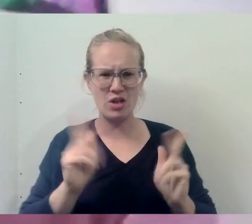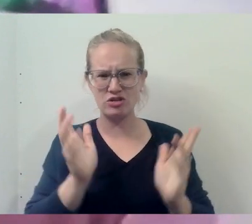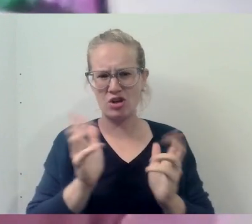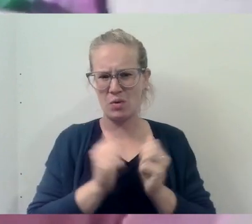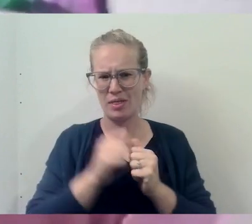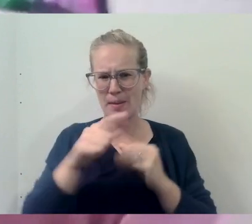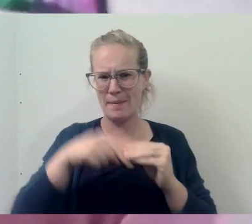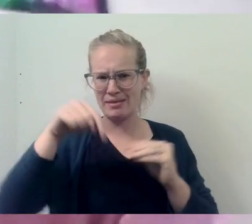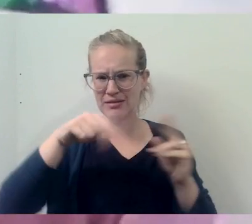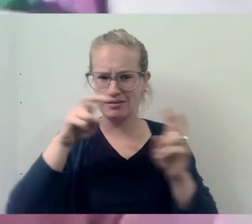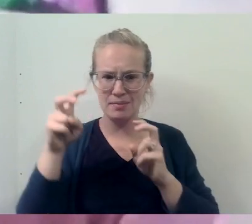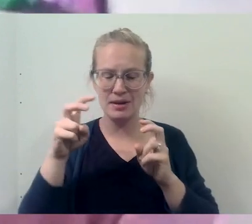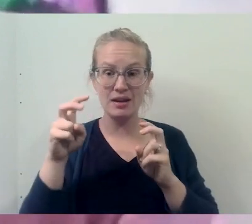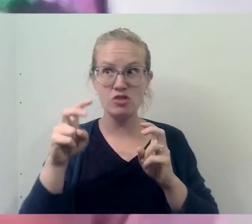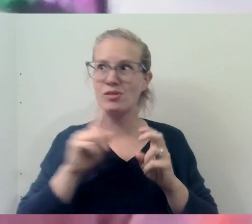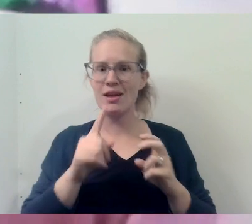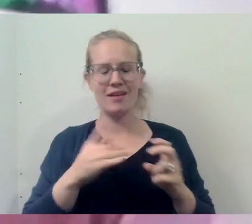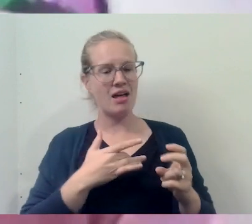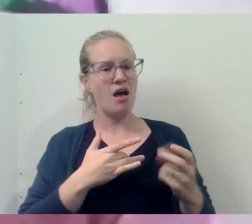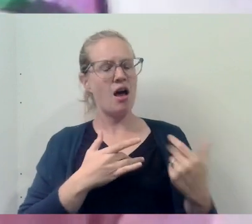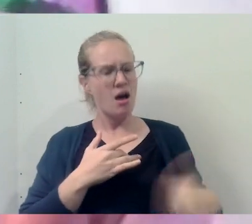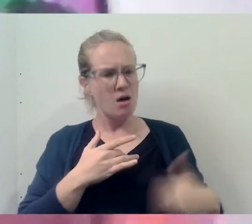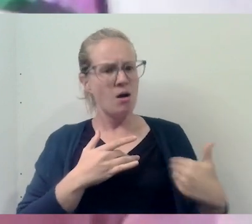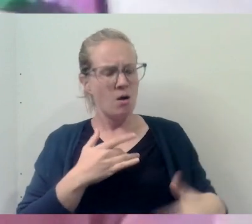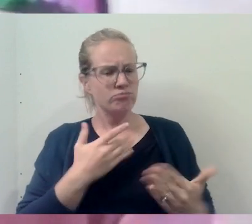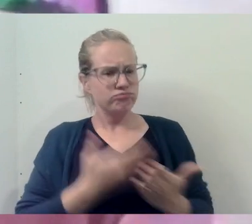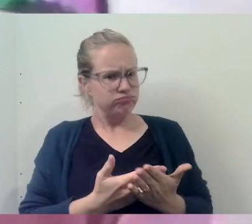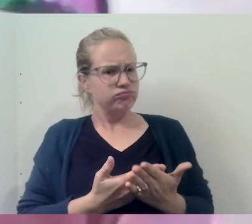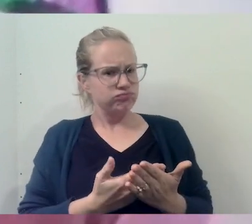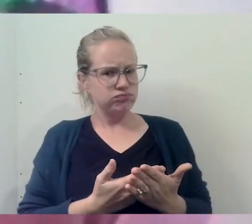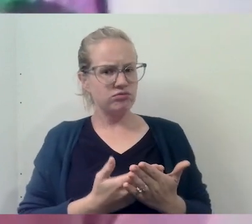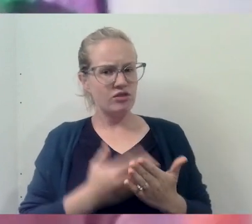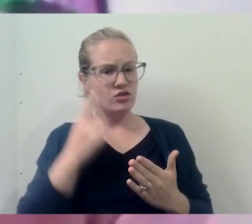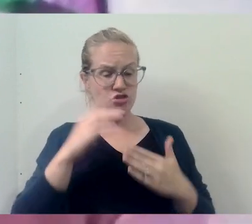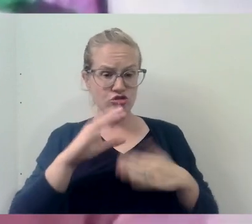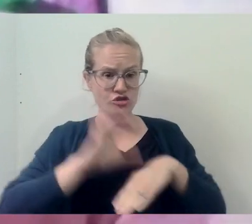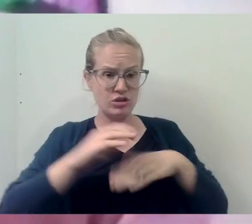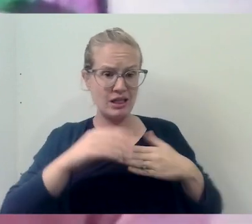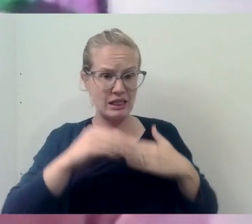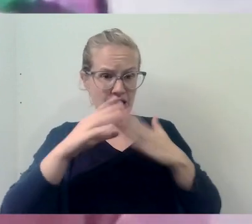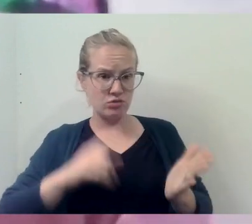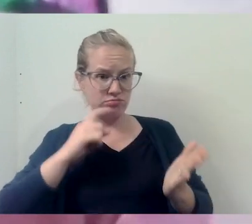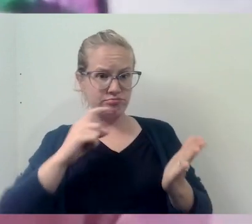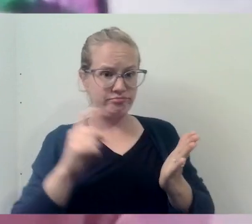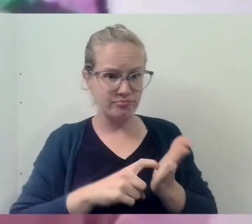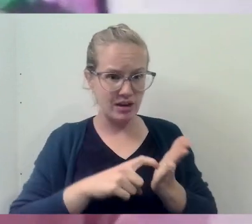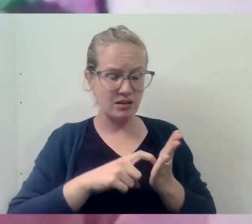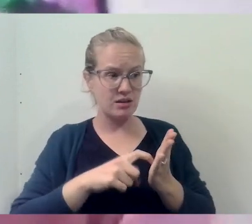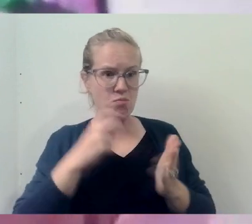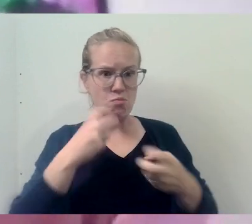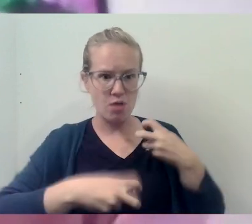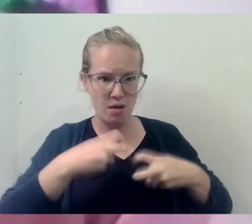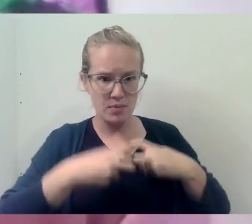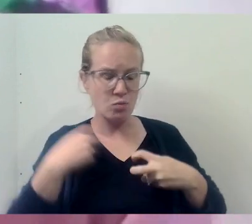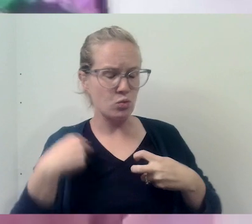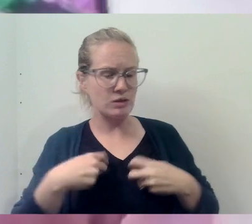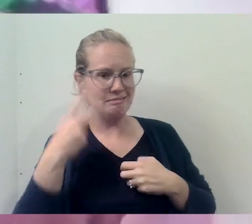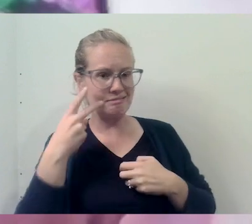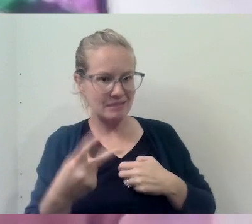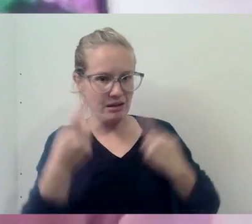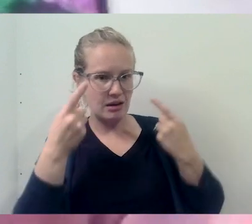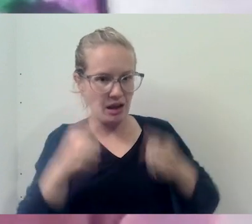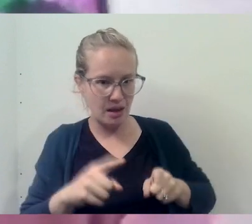about it, it was very validating, like, you know, for the church leaders to say, hey, we recognize this problem, we see it,